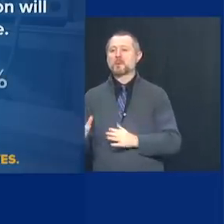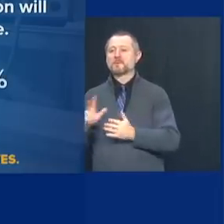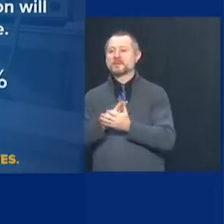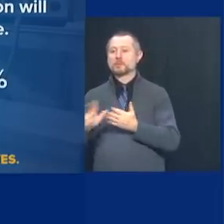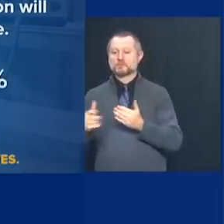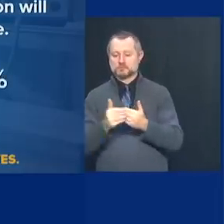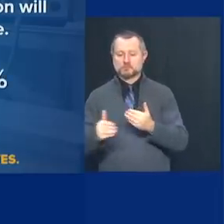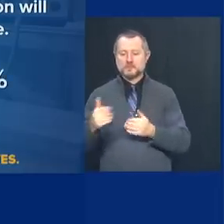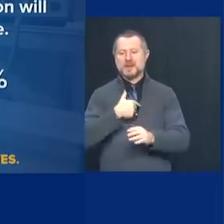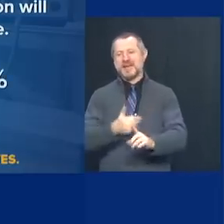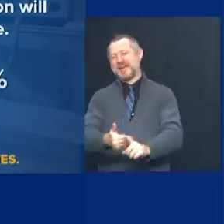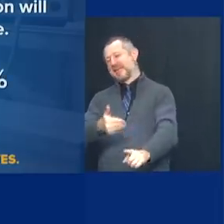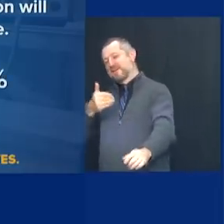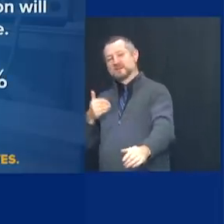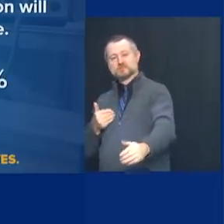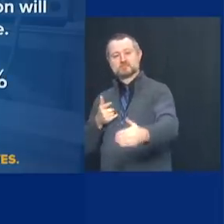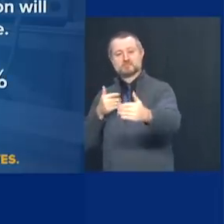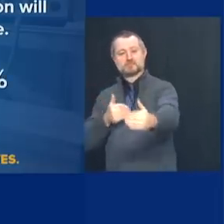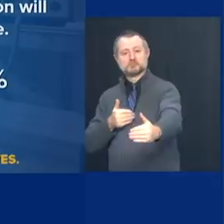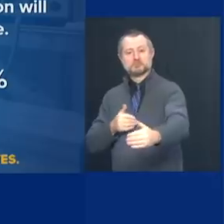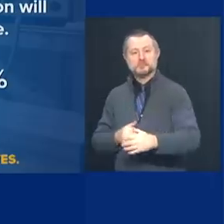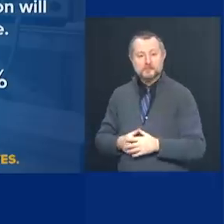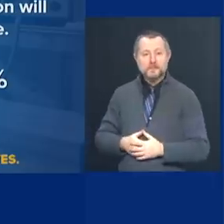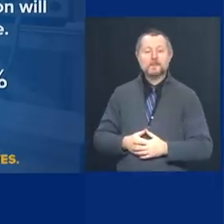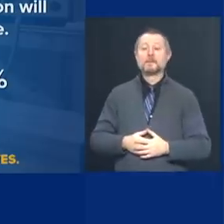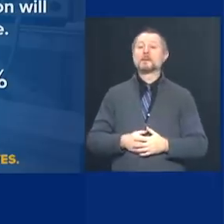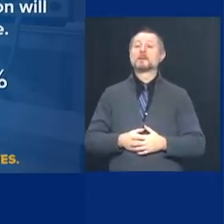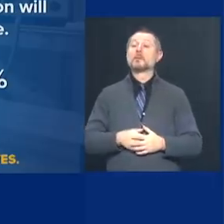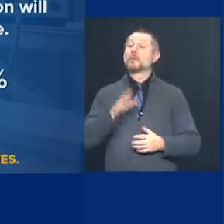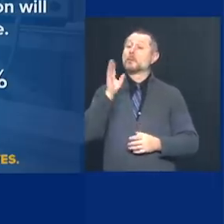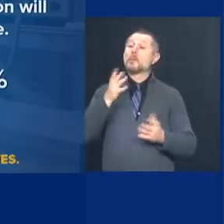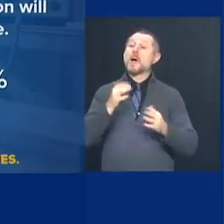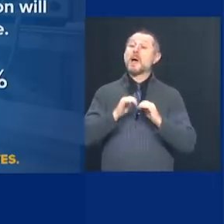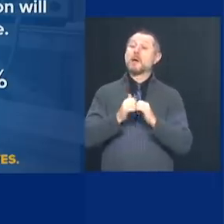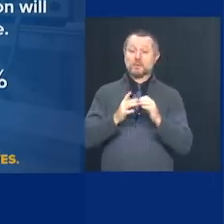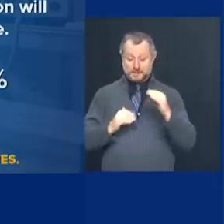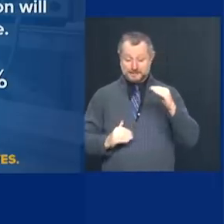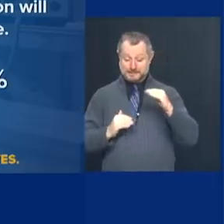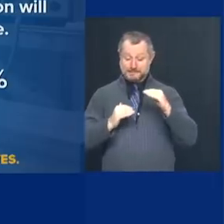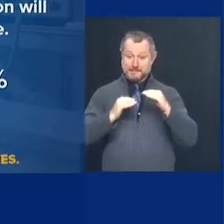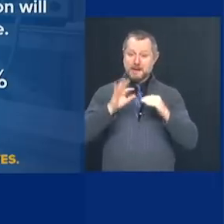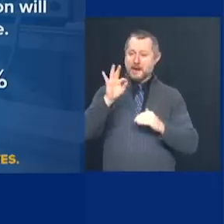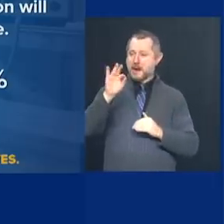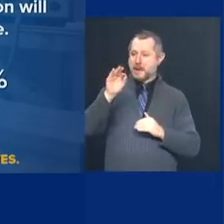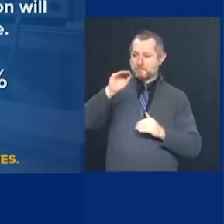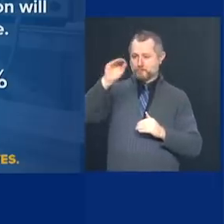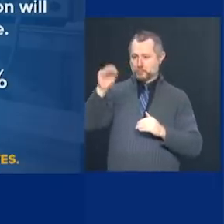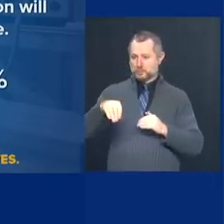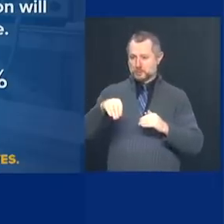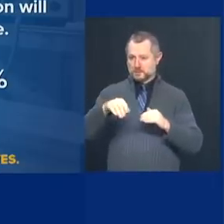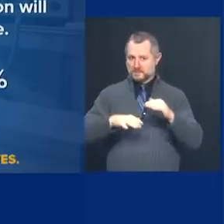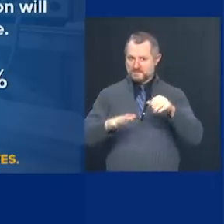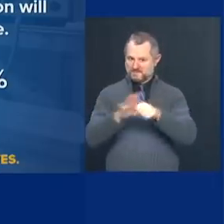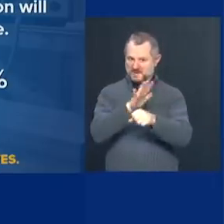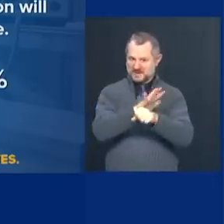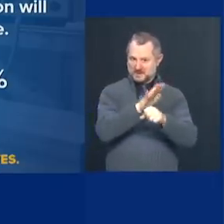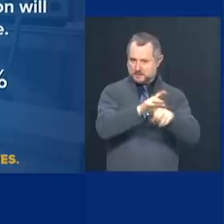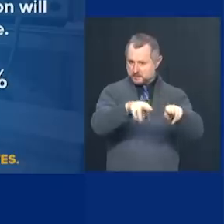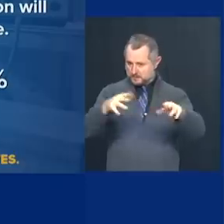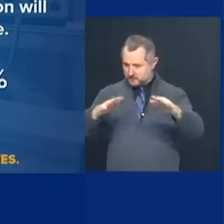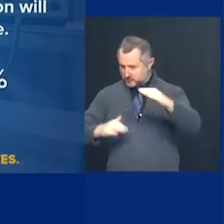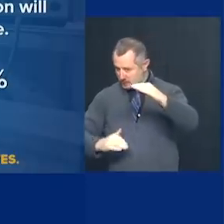And then we call critical 90% of your hospital capacity. So a little